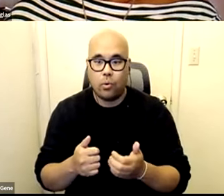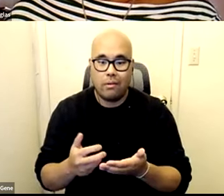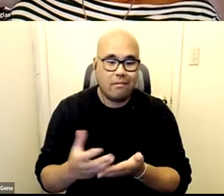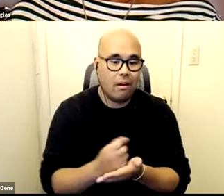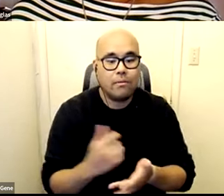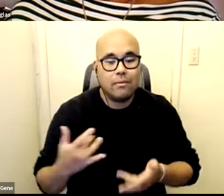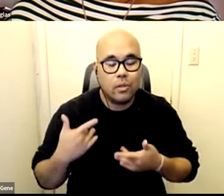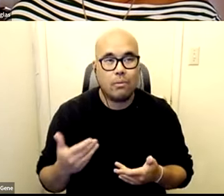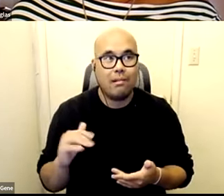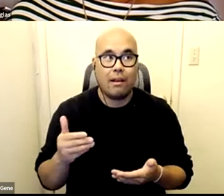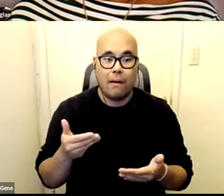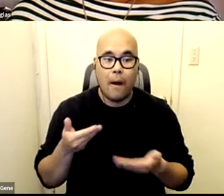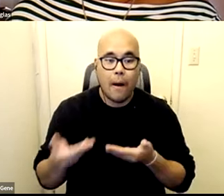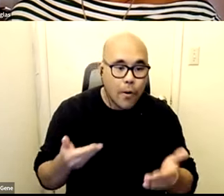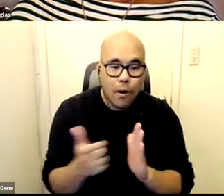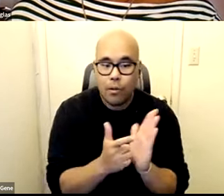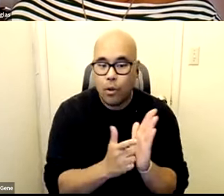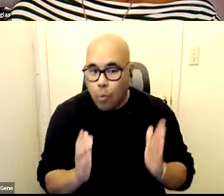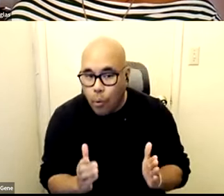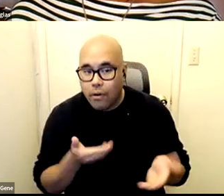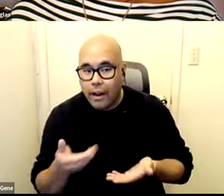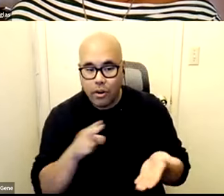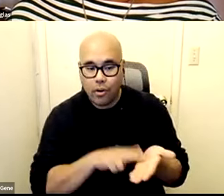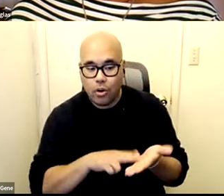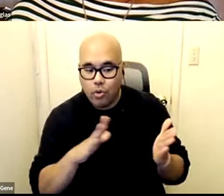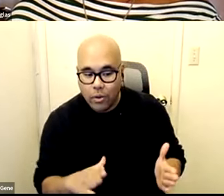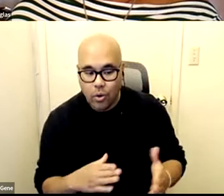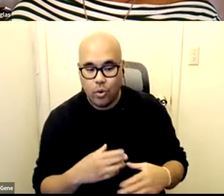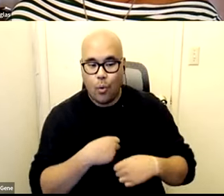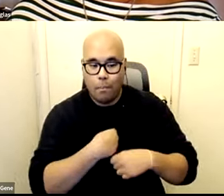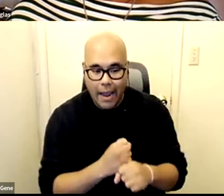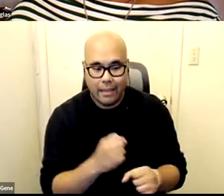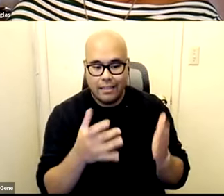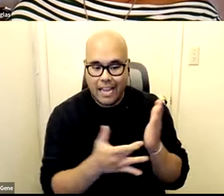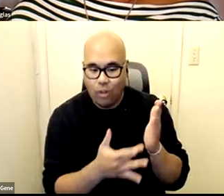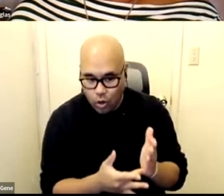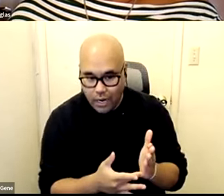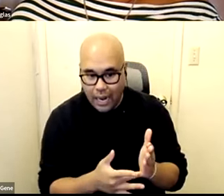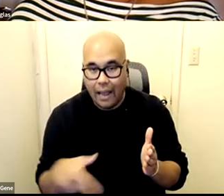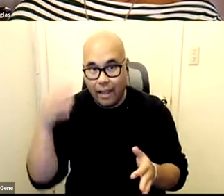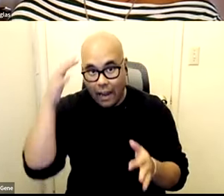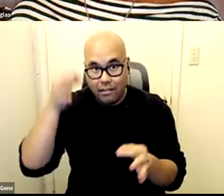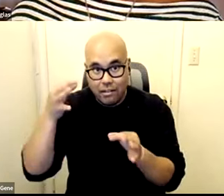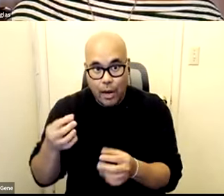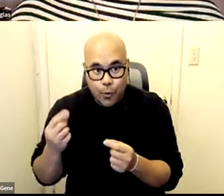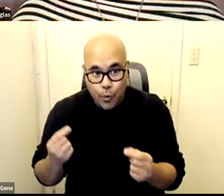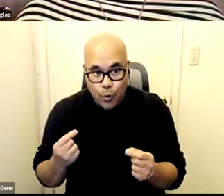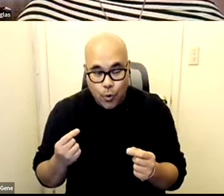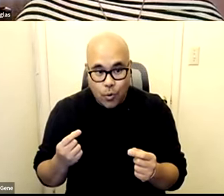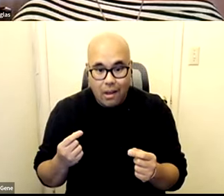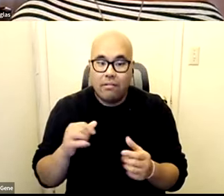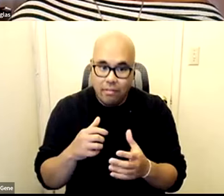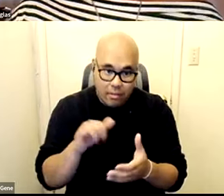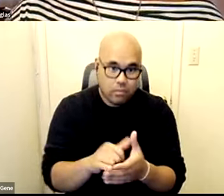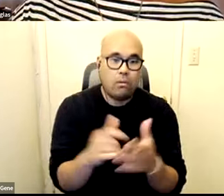hiring deloitte or some other contractor to build the technology and they're making all these decisions about building it and that is there's a lot of political